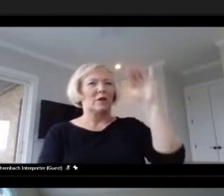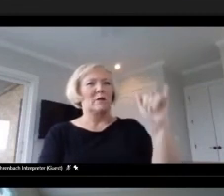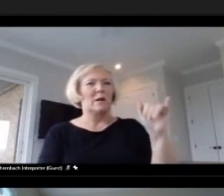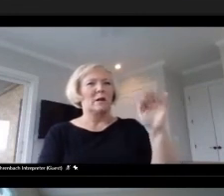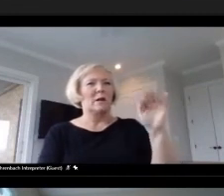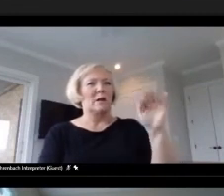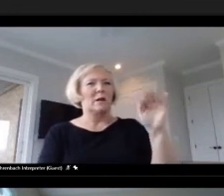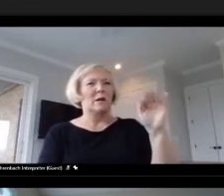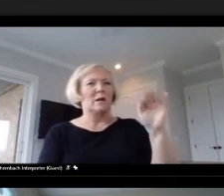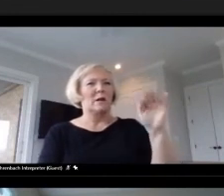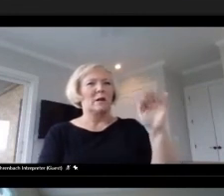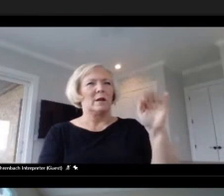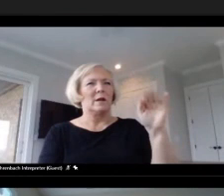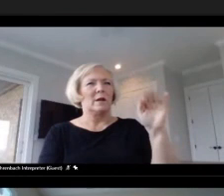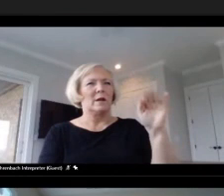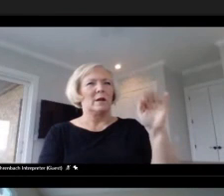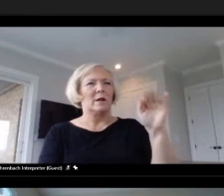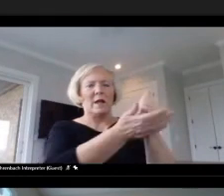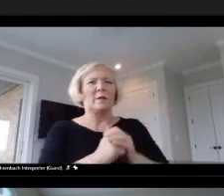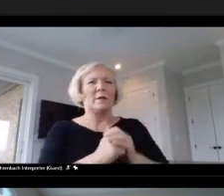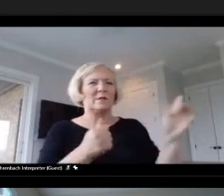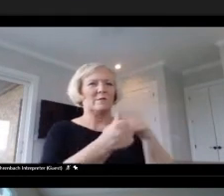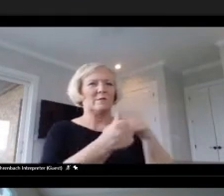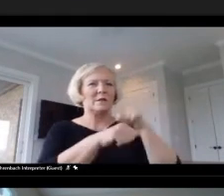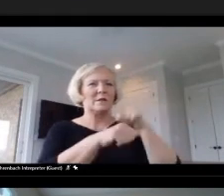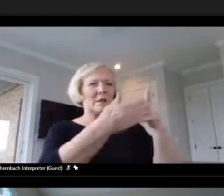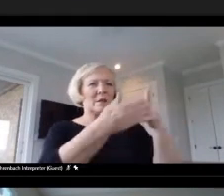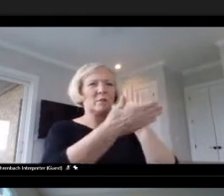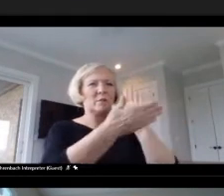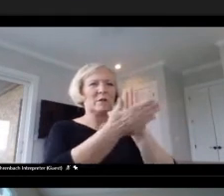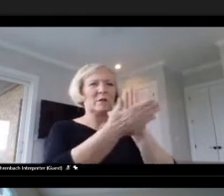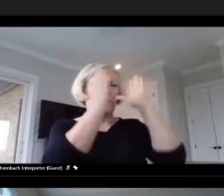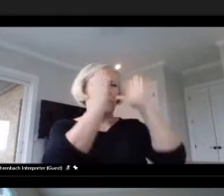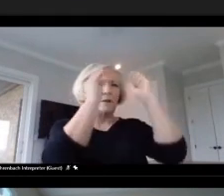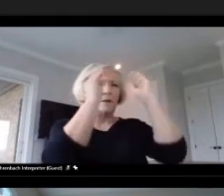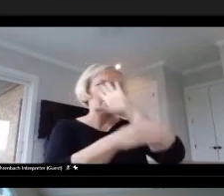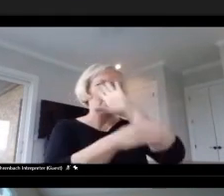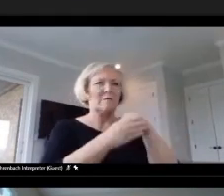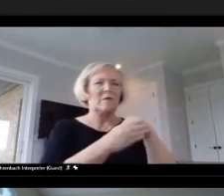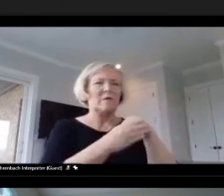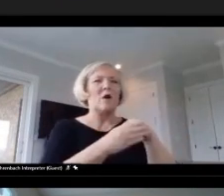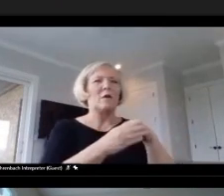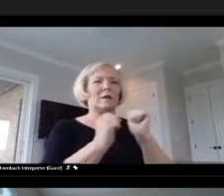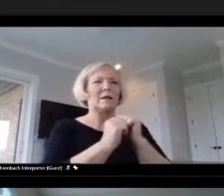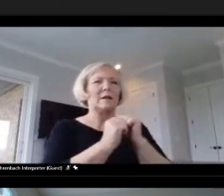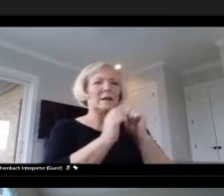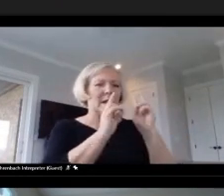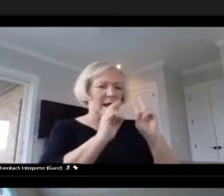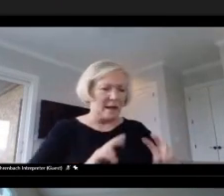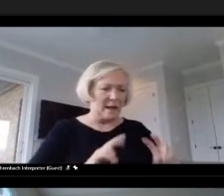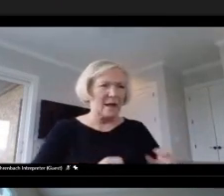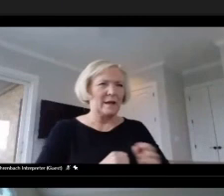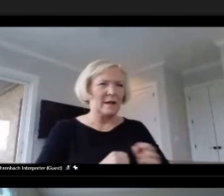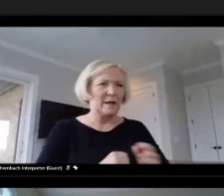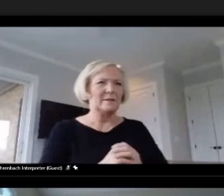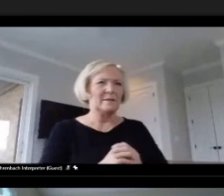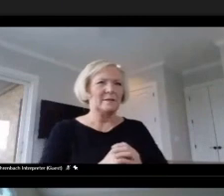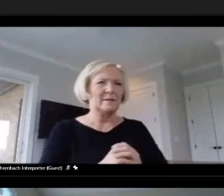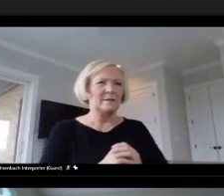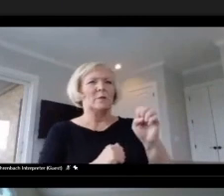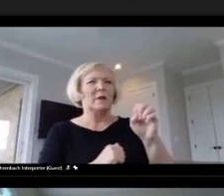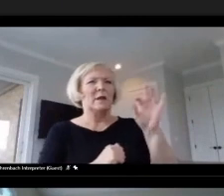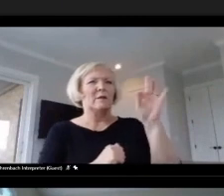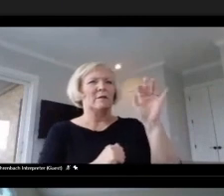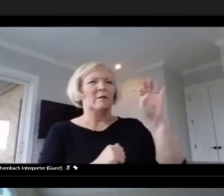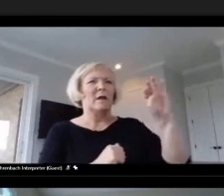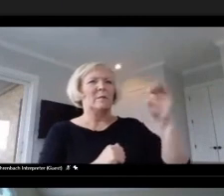it was the first time that a preschool teacher was involved in analyzing and reframing the